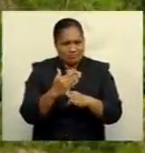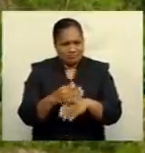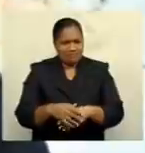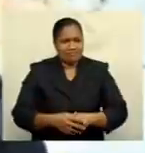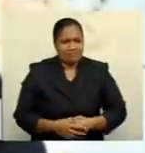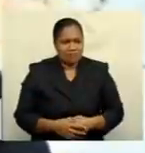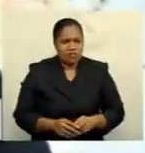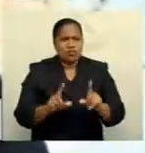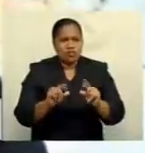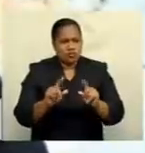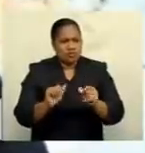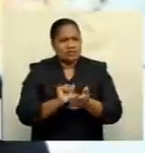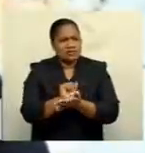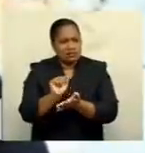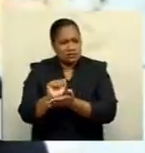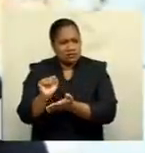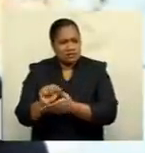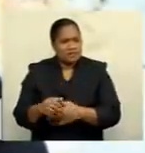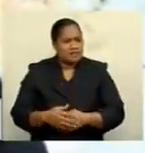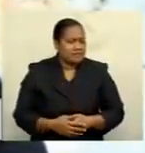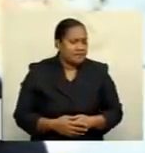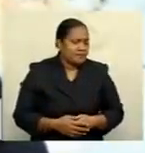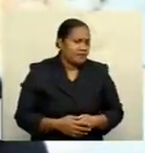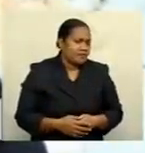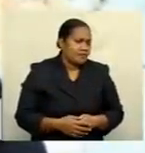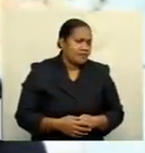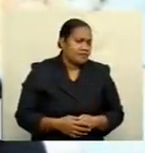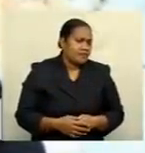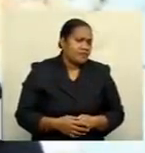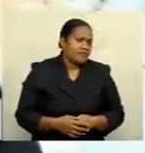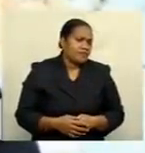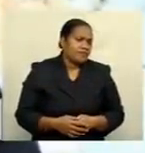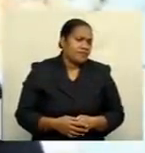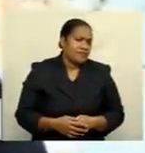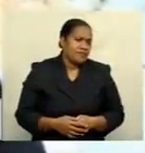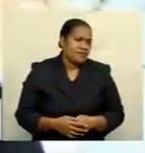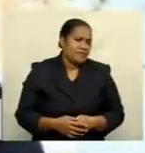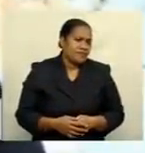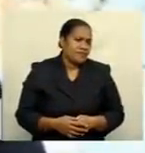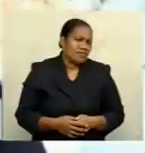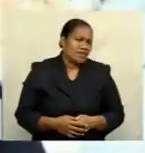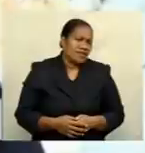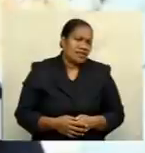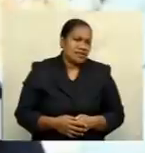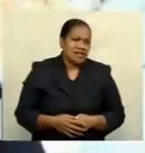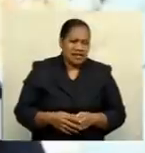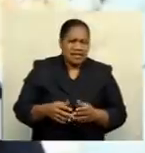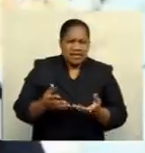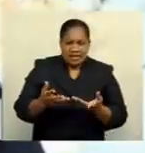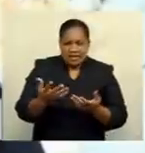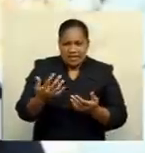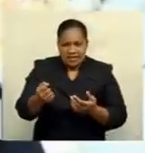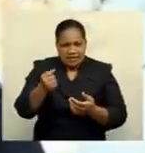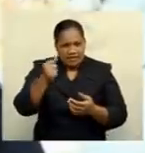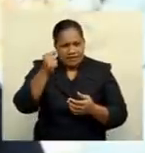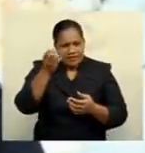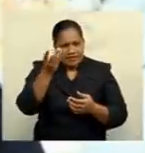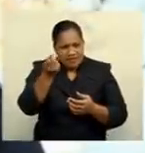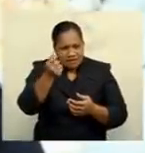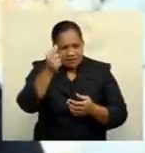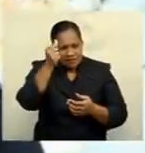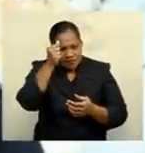routes, traditional routes, or maybe known routes that drug,